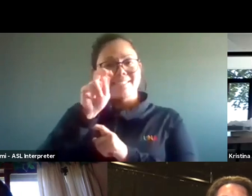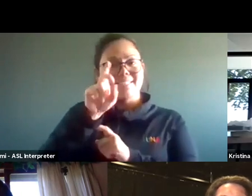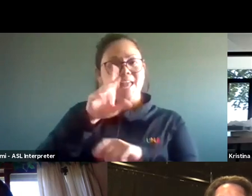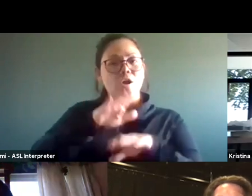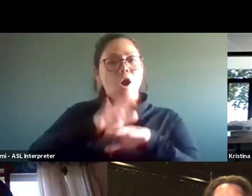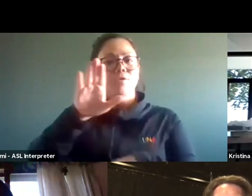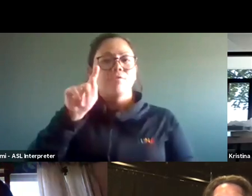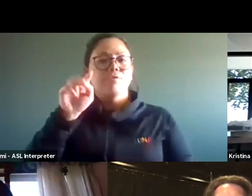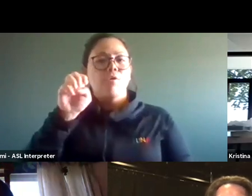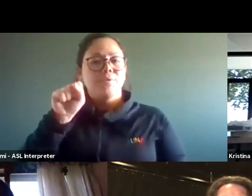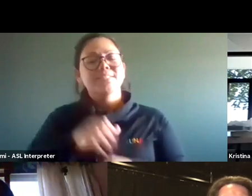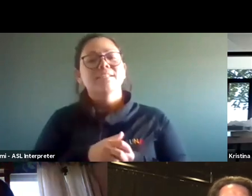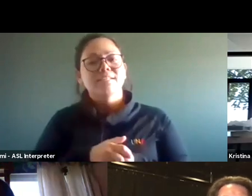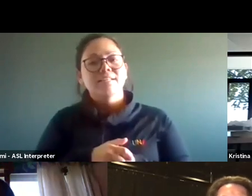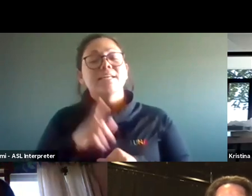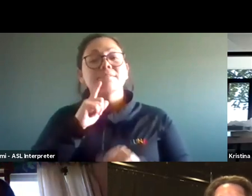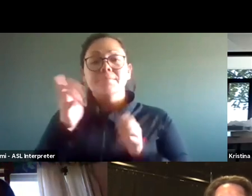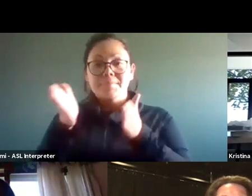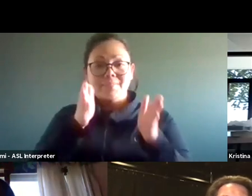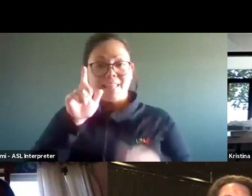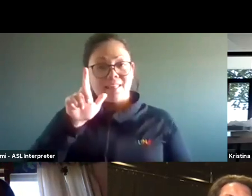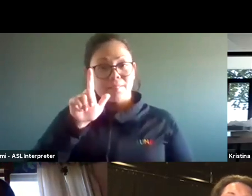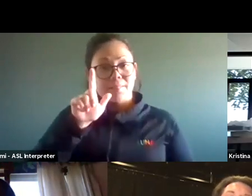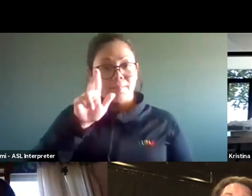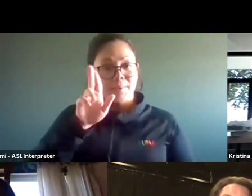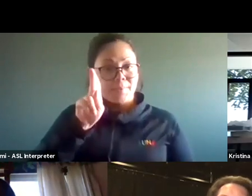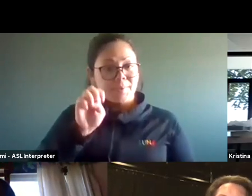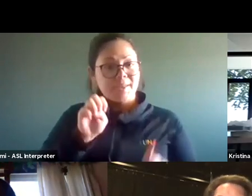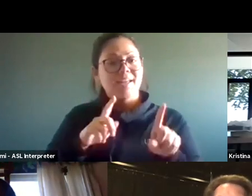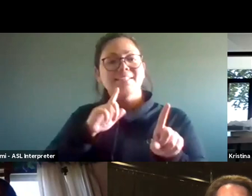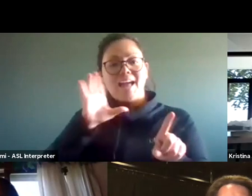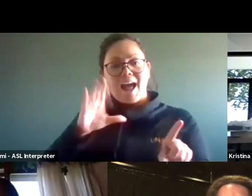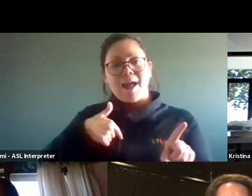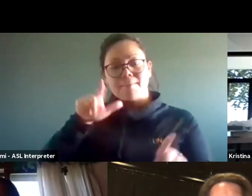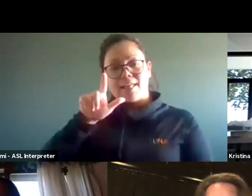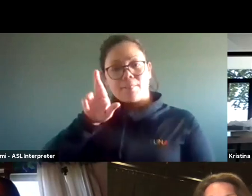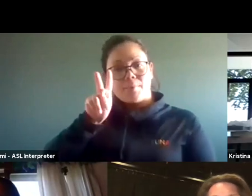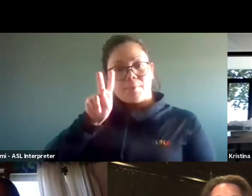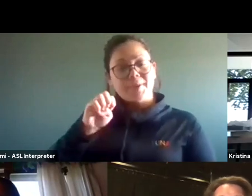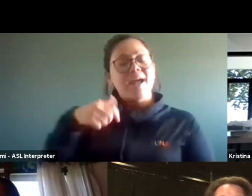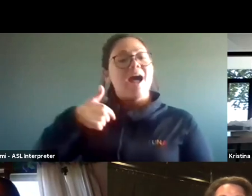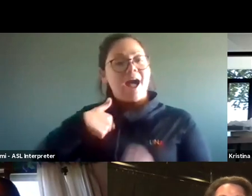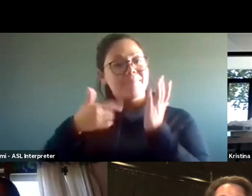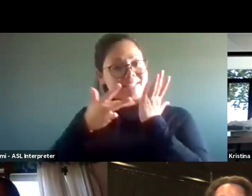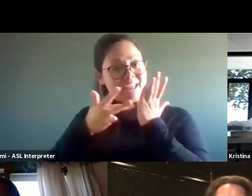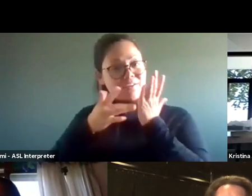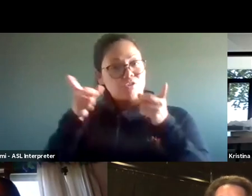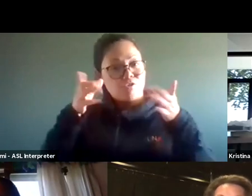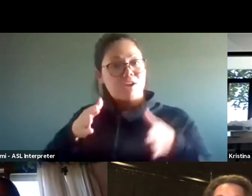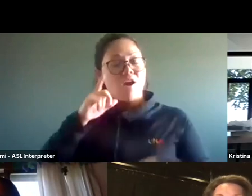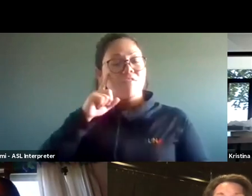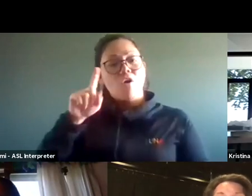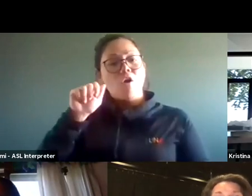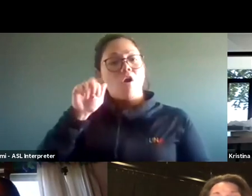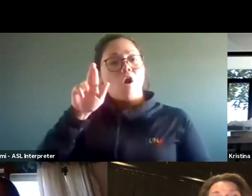Thank you. And Luke? Hi, my name is Luke Holliger. I am the technical director for Arts